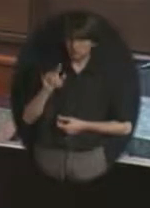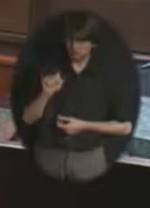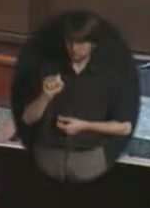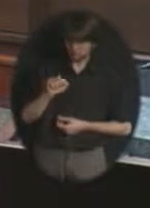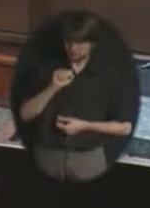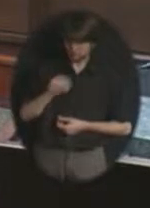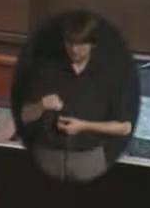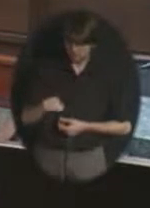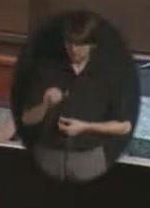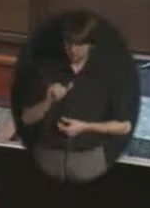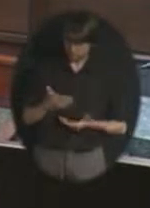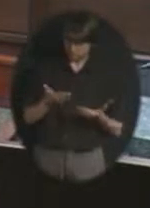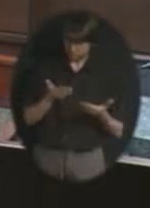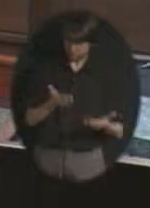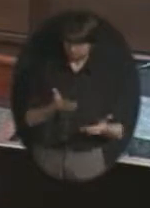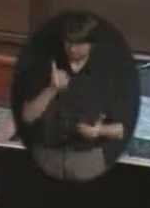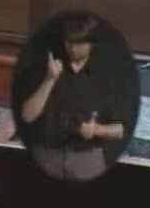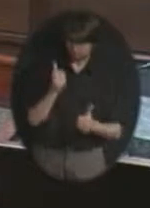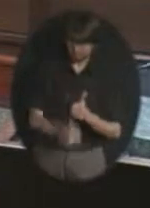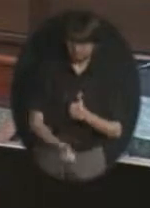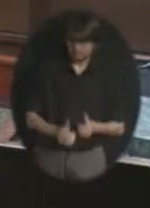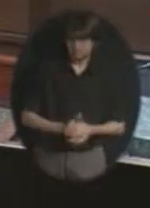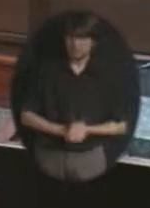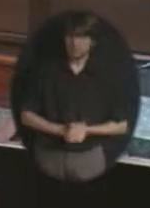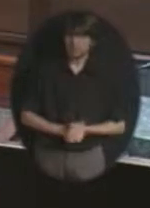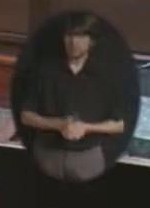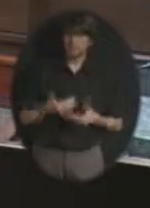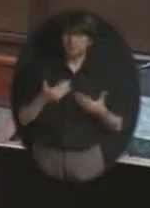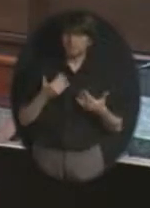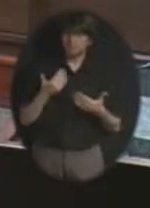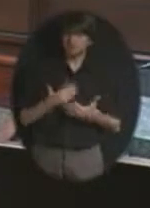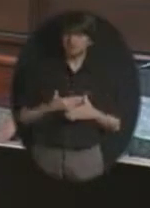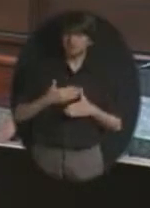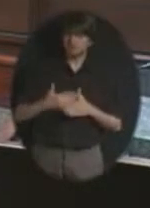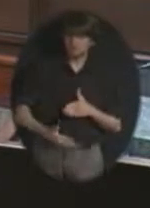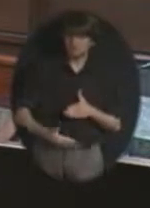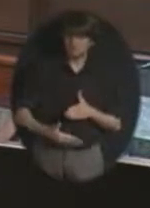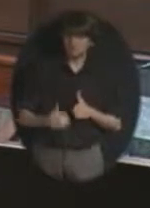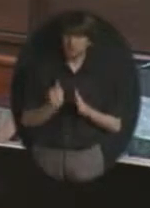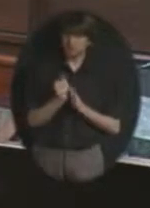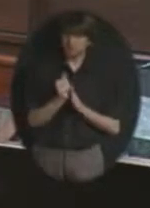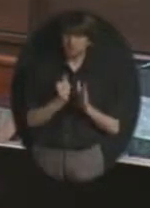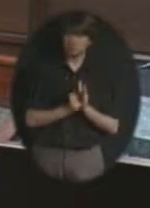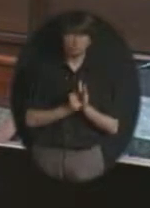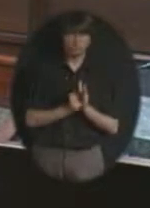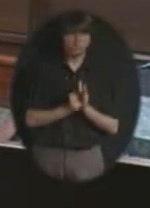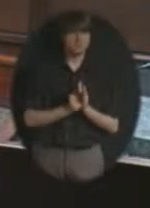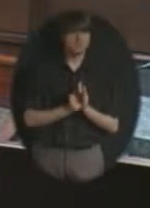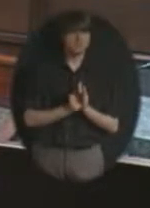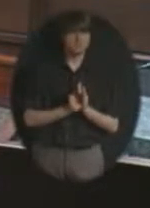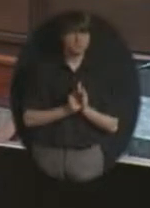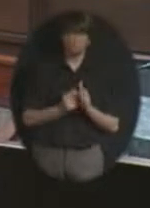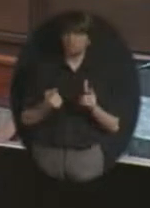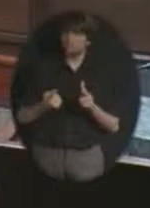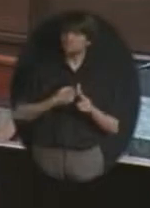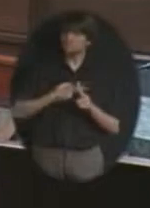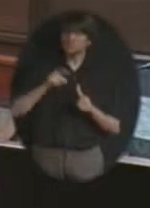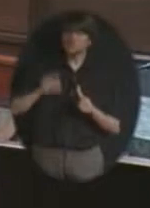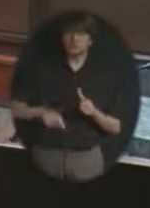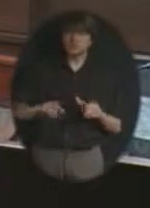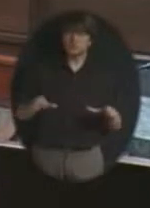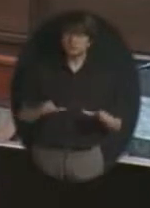carries. Under our other action items, the first thing we need to do is nominate